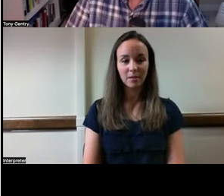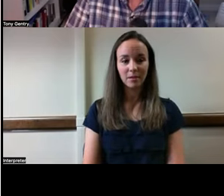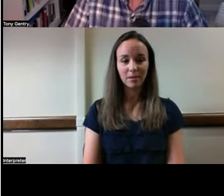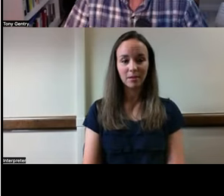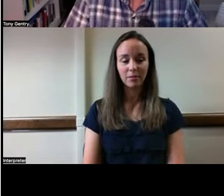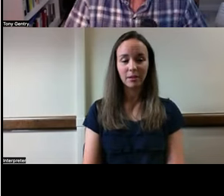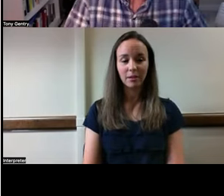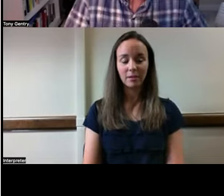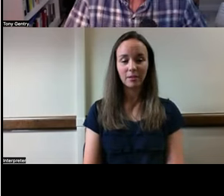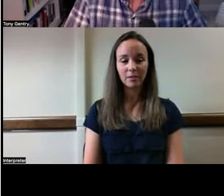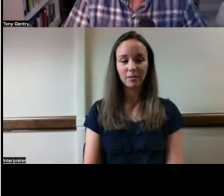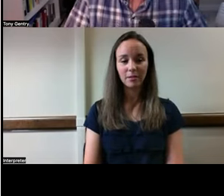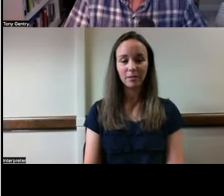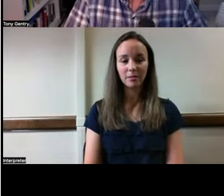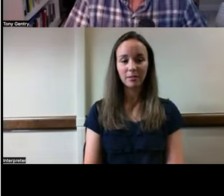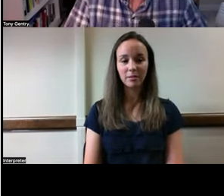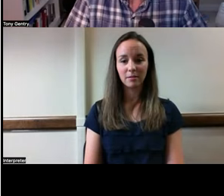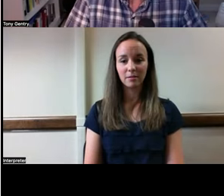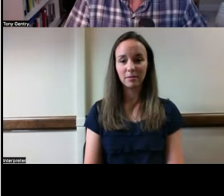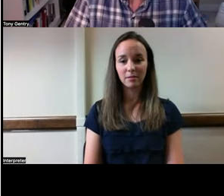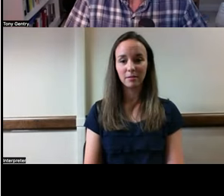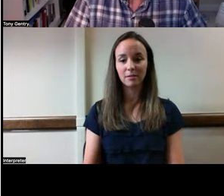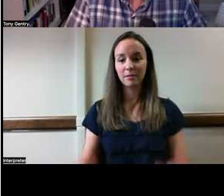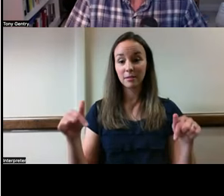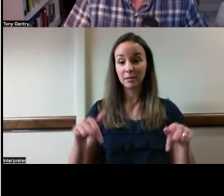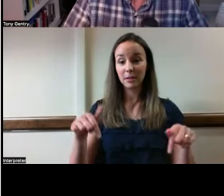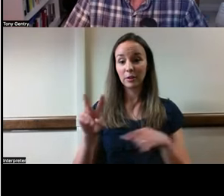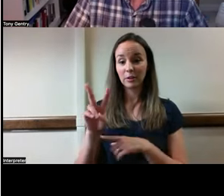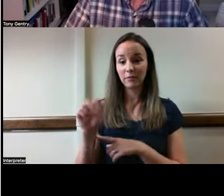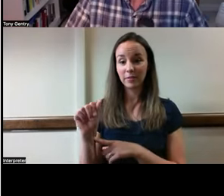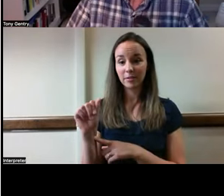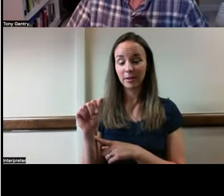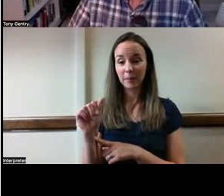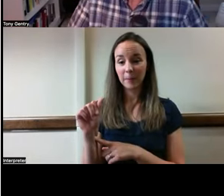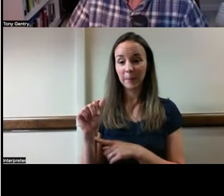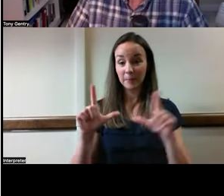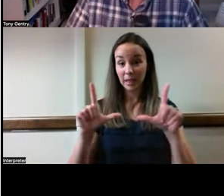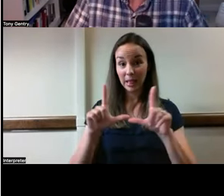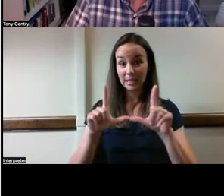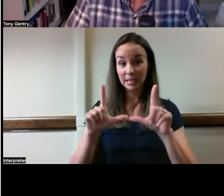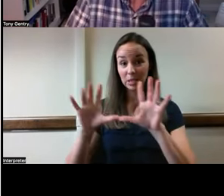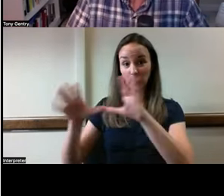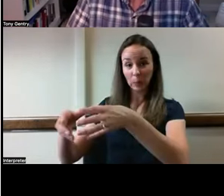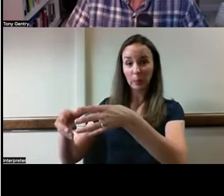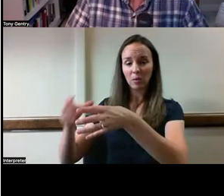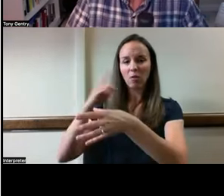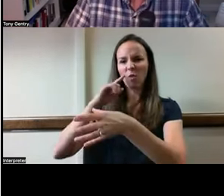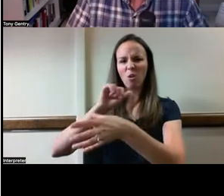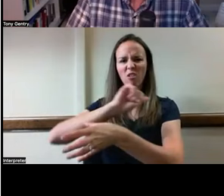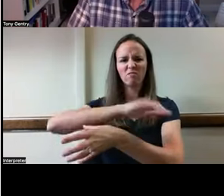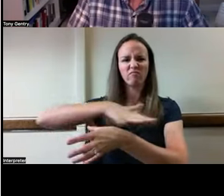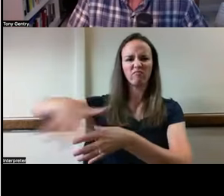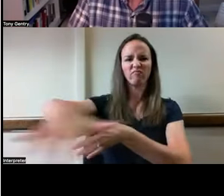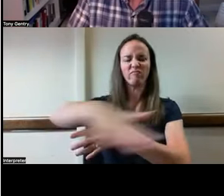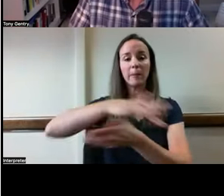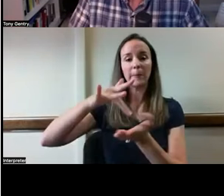Here in Virginia, the licensing body for all of the all medical professions post